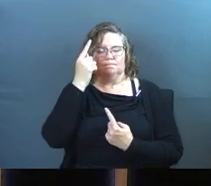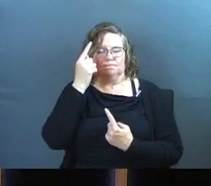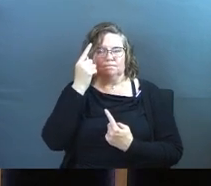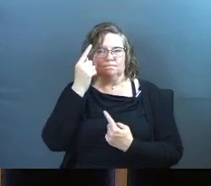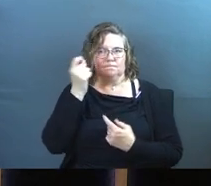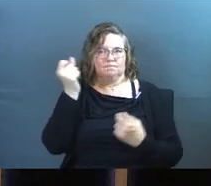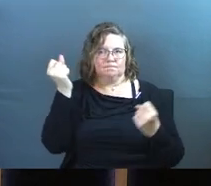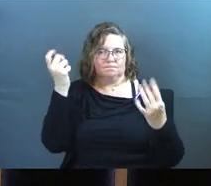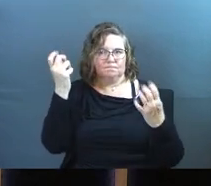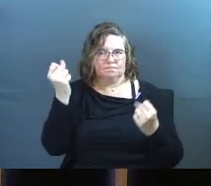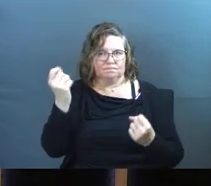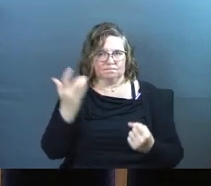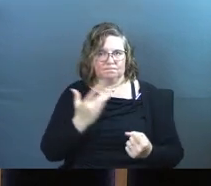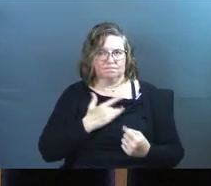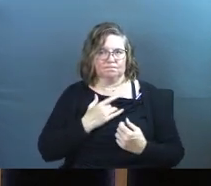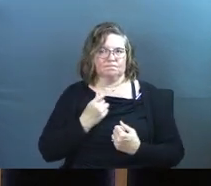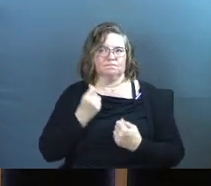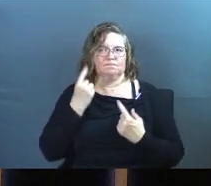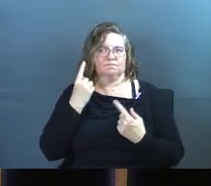thought was possible.